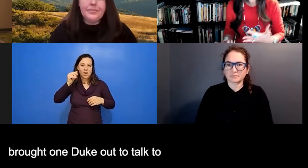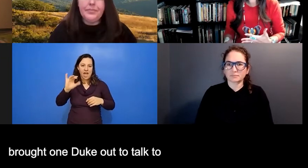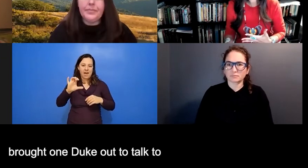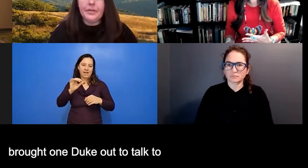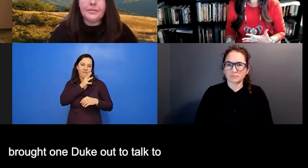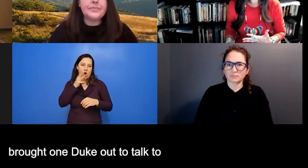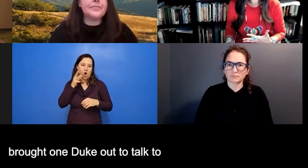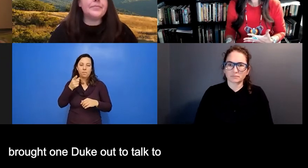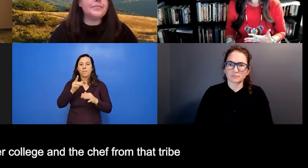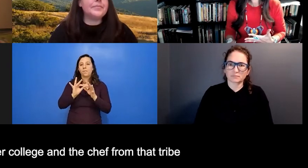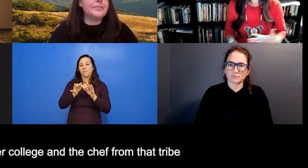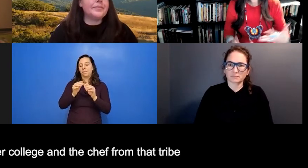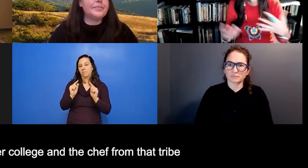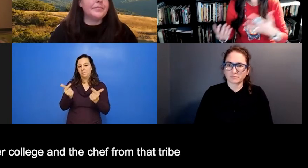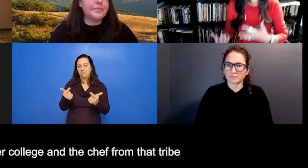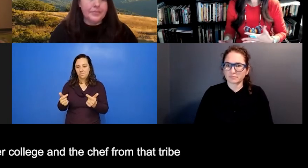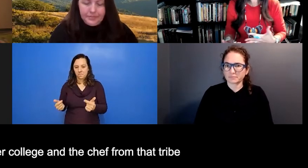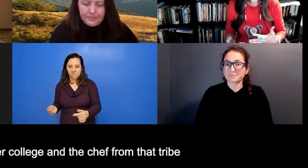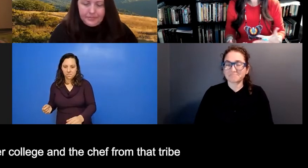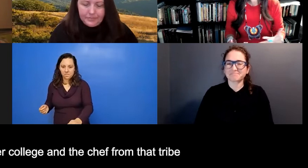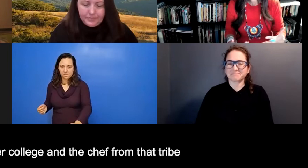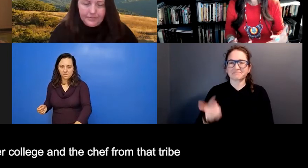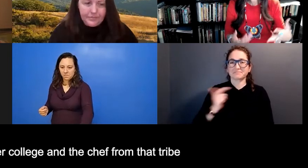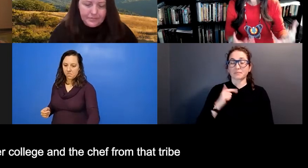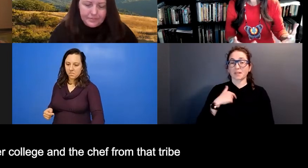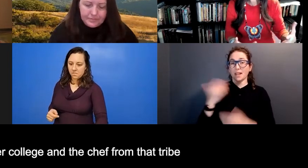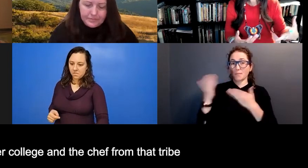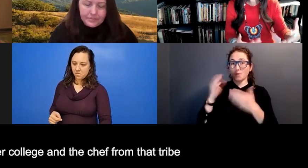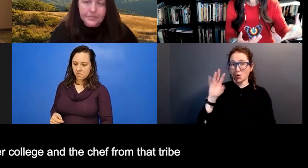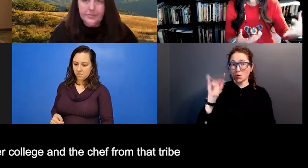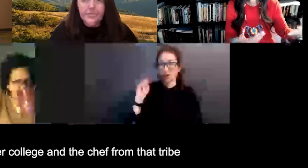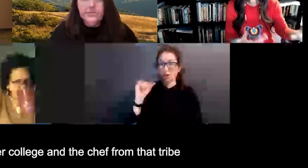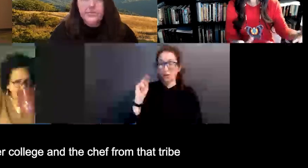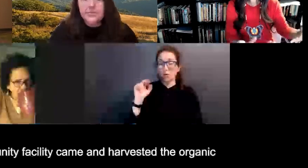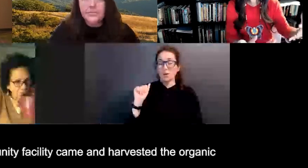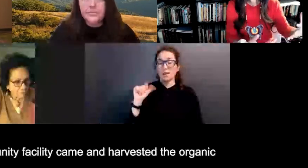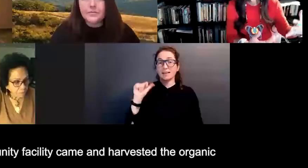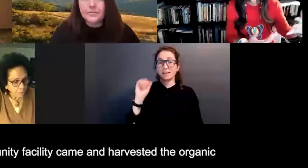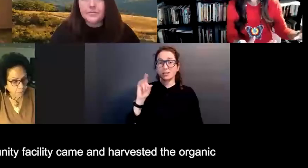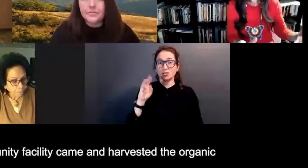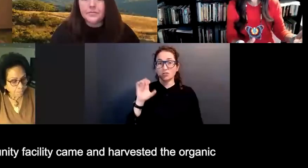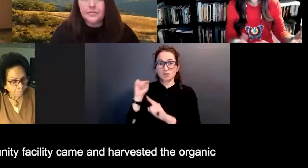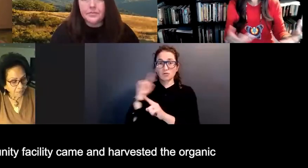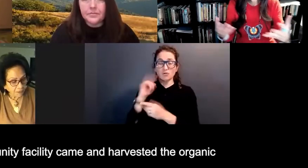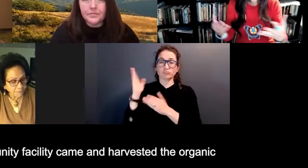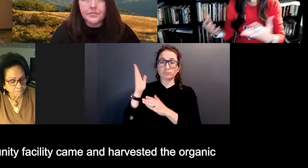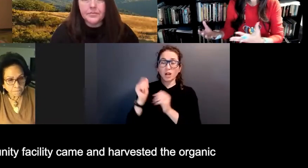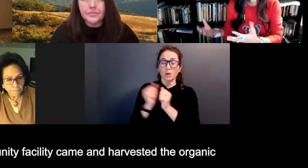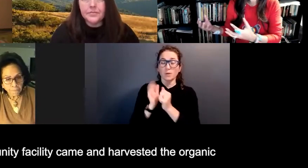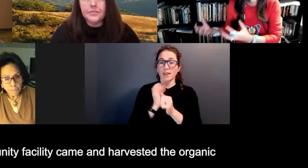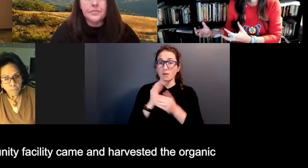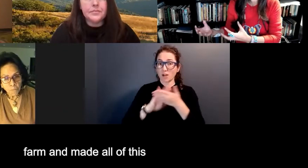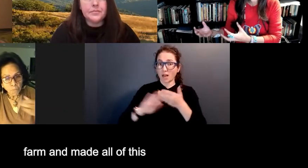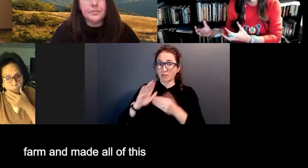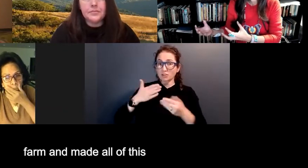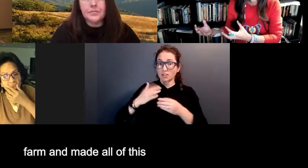Winona LeDuc out, um, to talk to our college and the chef from that tribe's community facility came and harvested